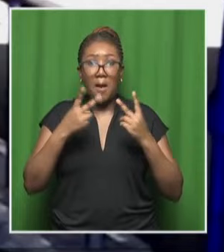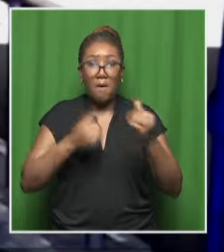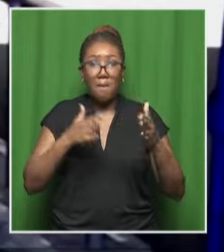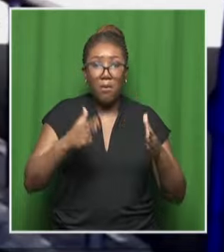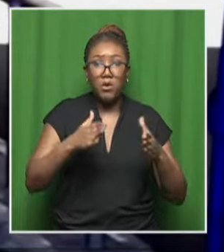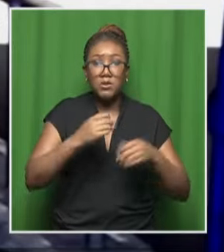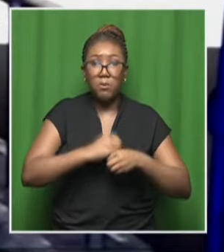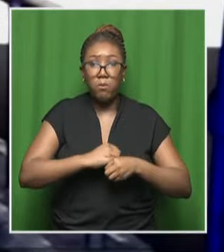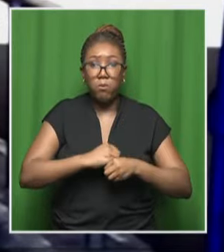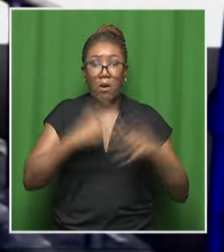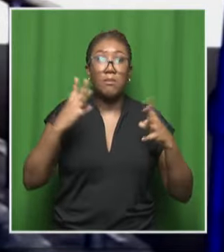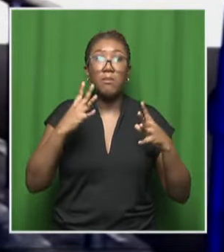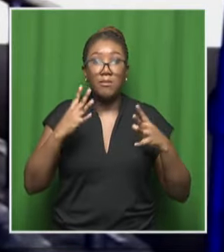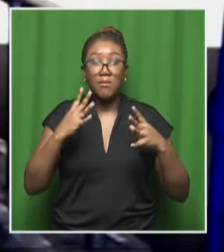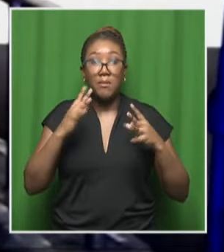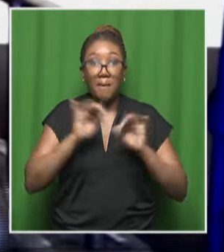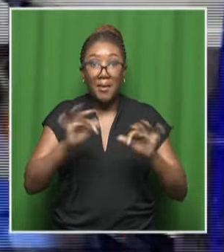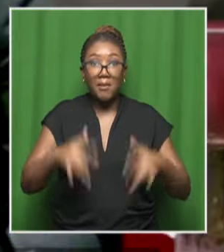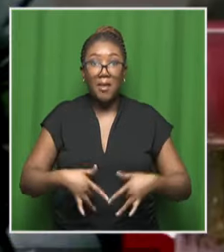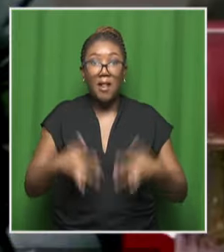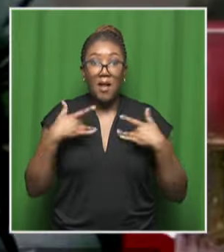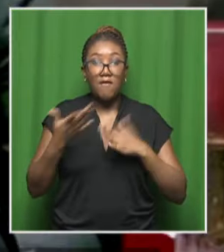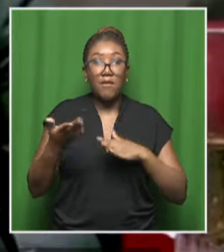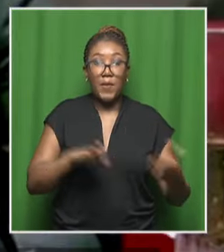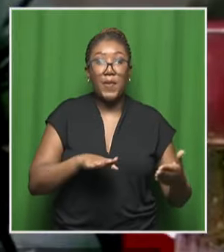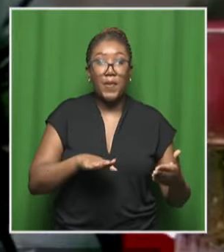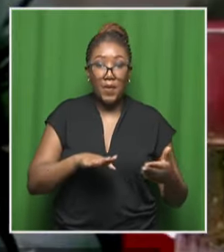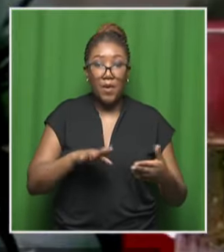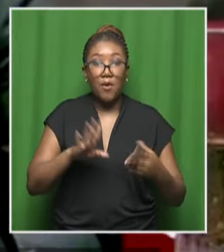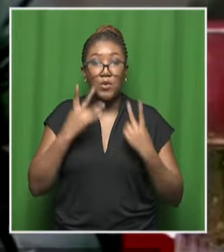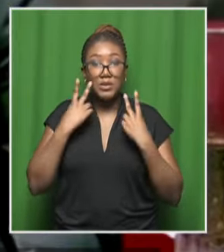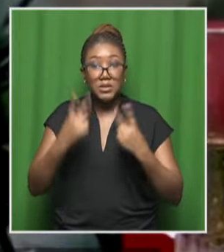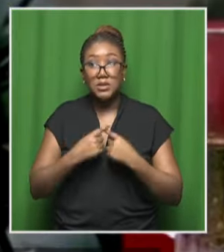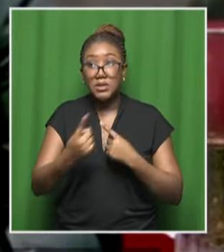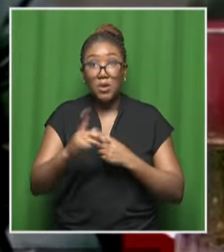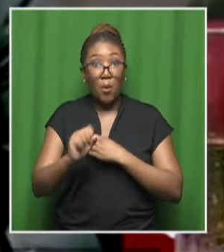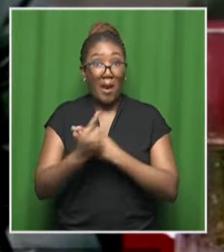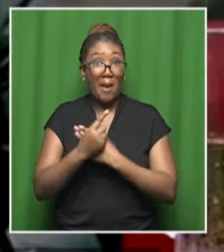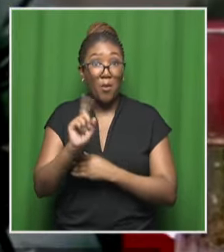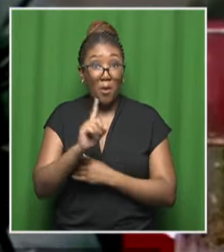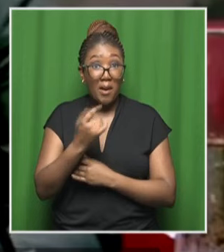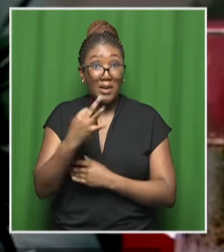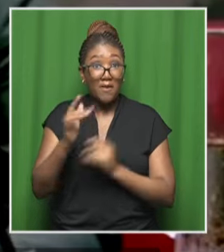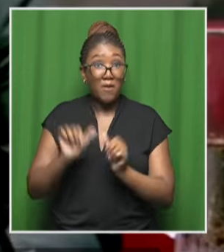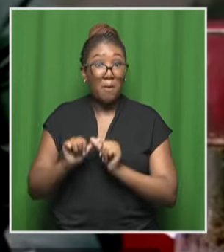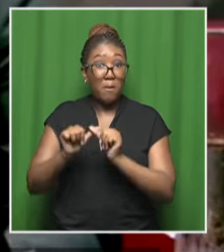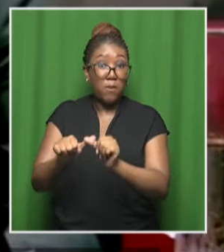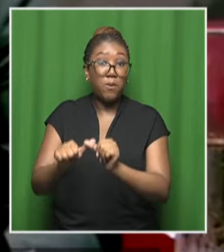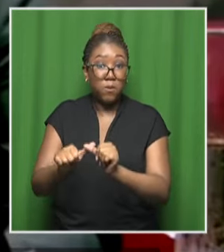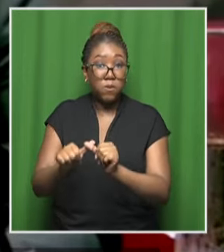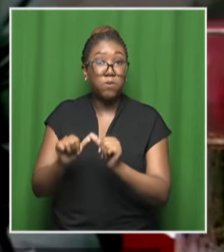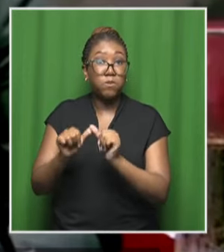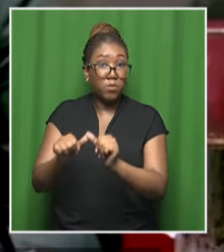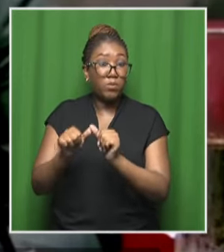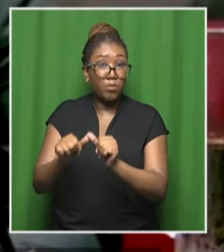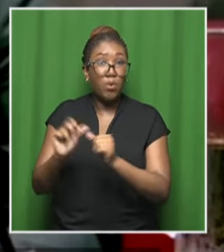What will happen if such unfamiliar tactics